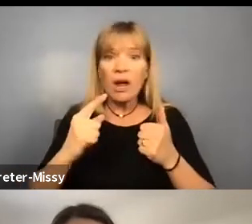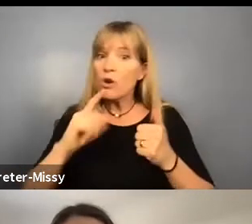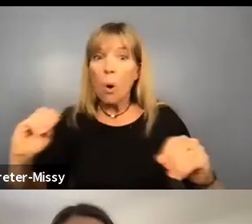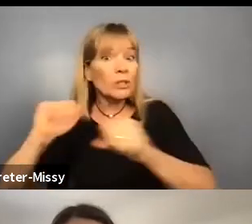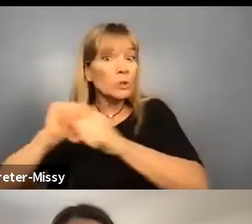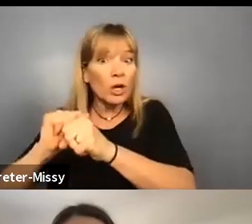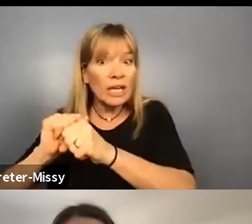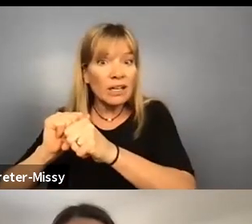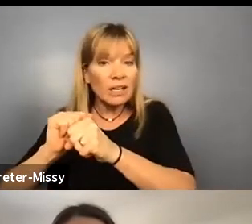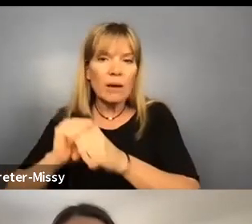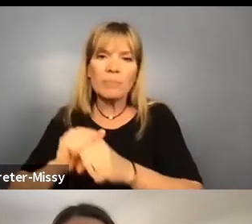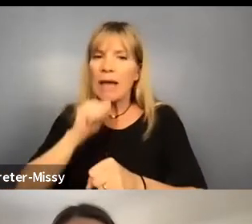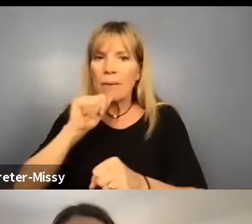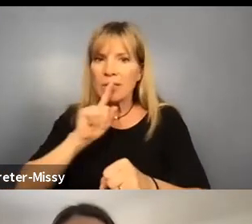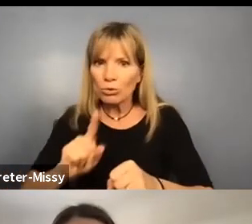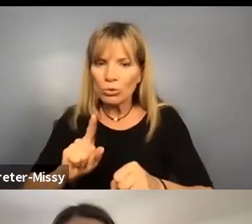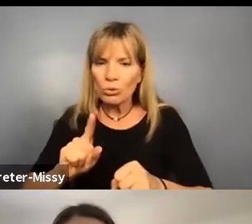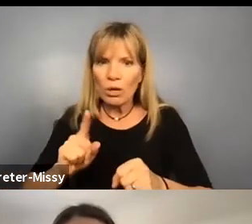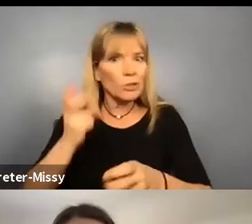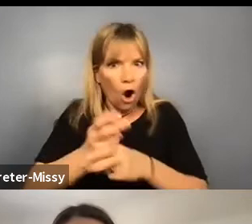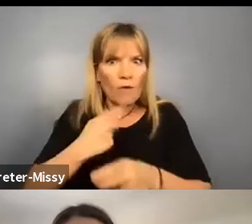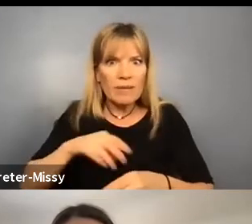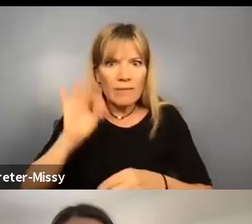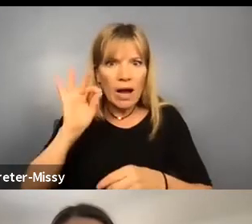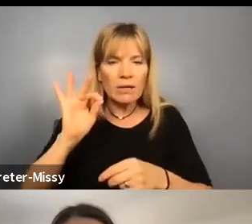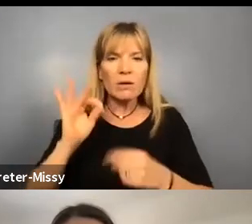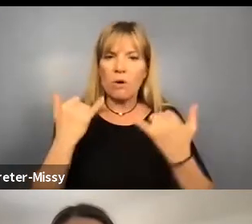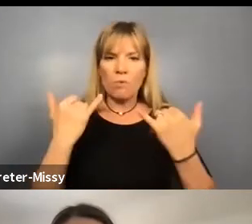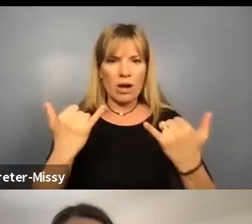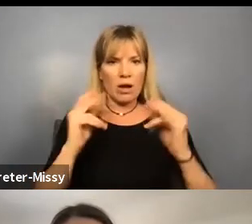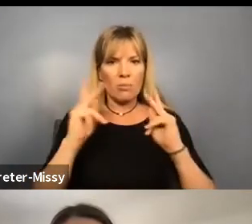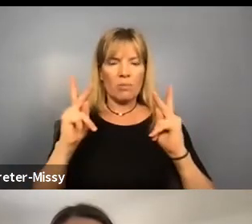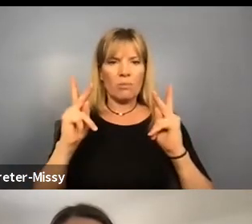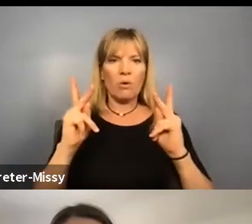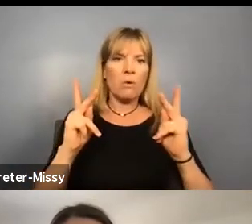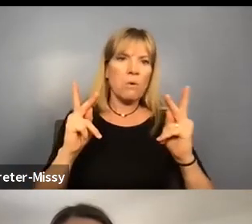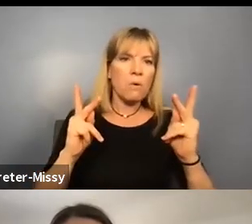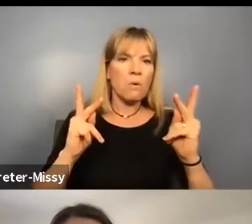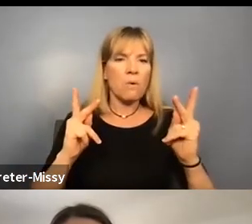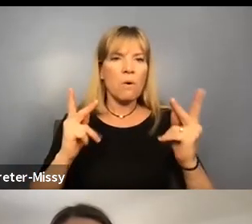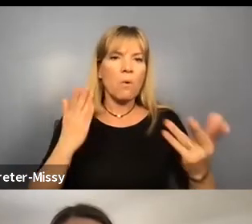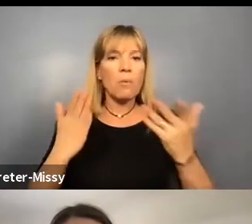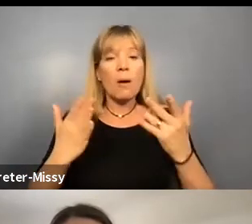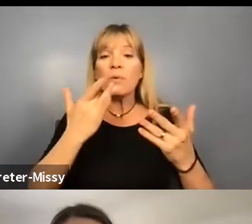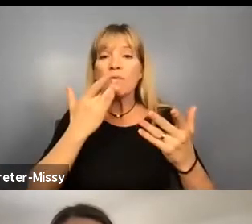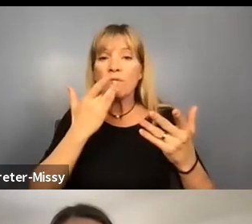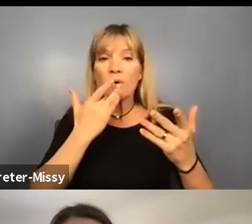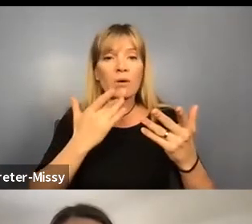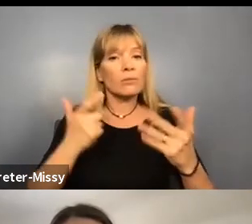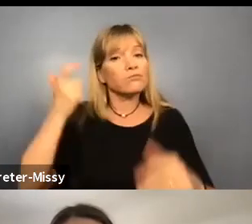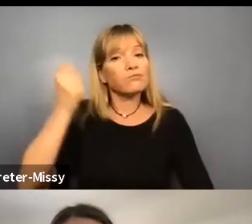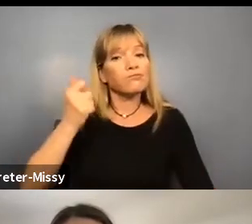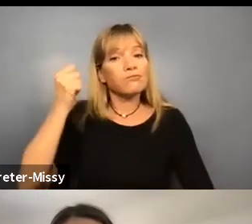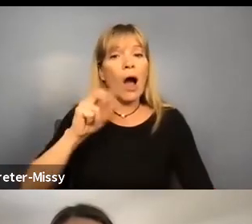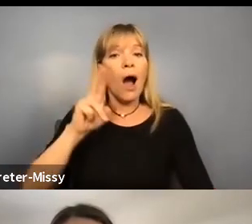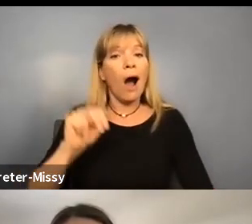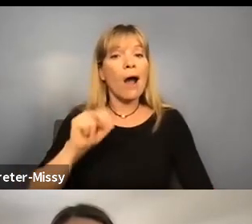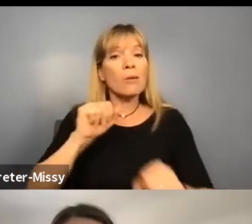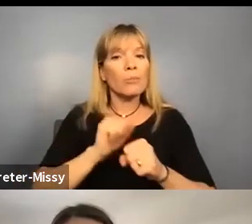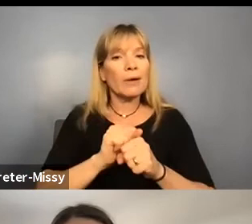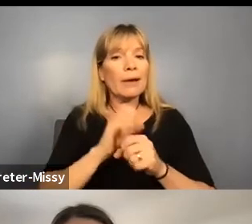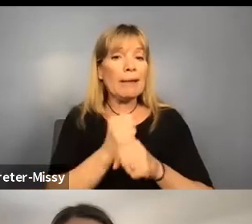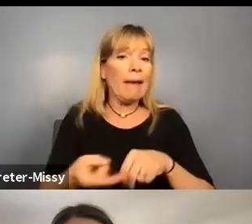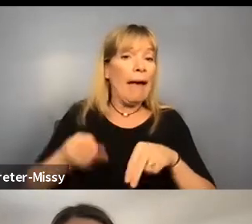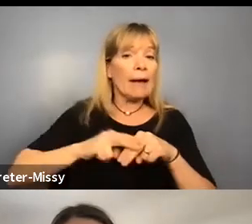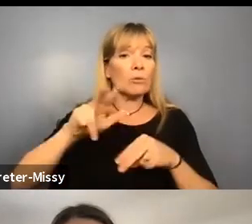Not the case. You know, right now, people would probably be, uh, prefer be on unemployment and get that extra $300